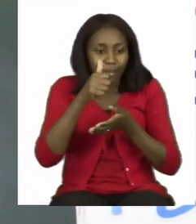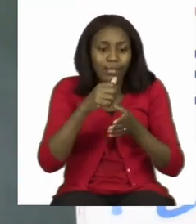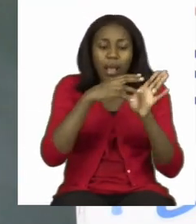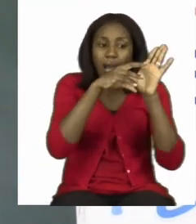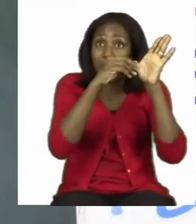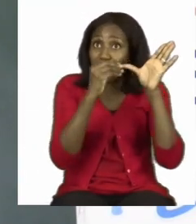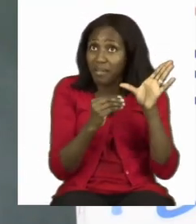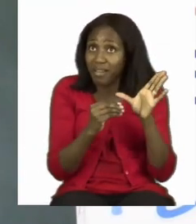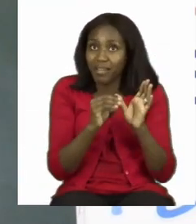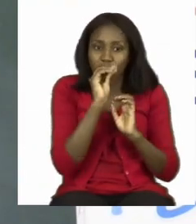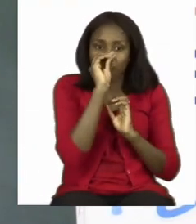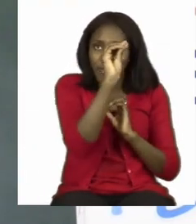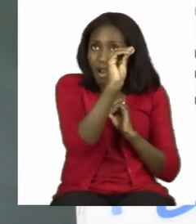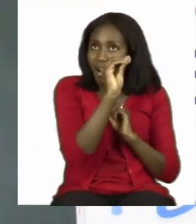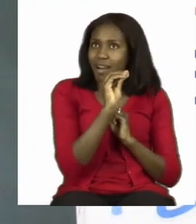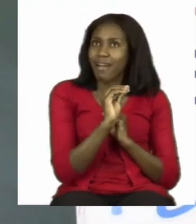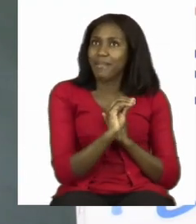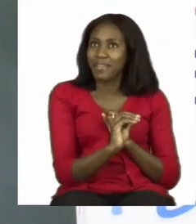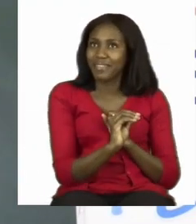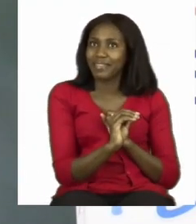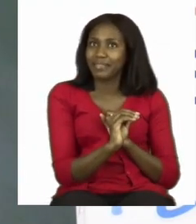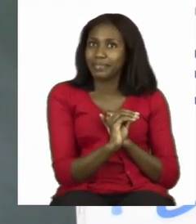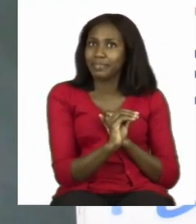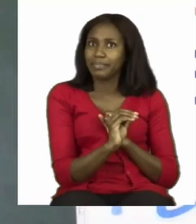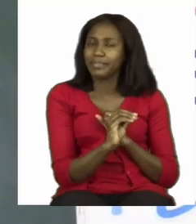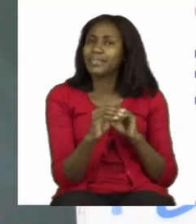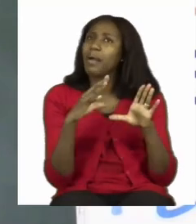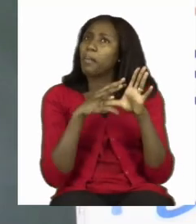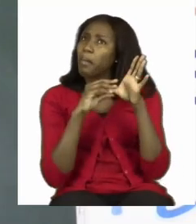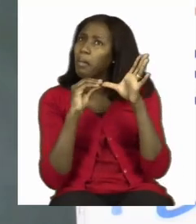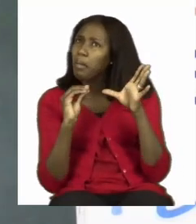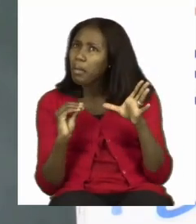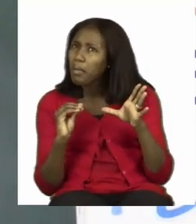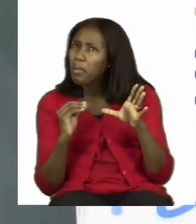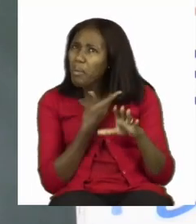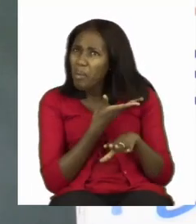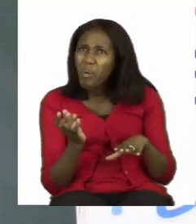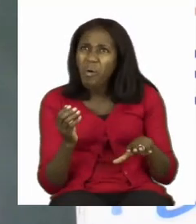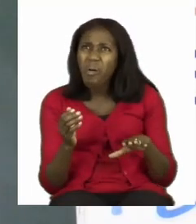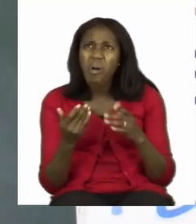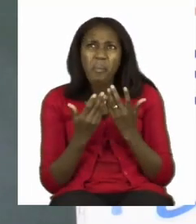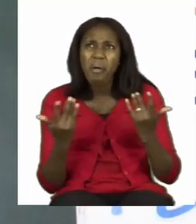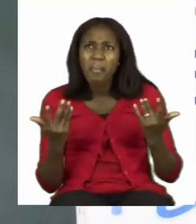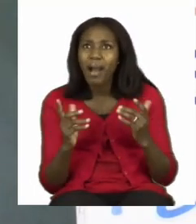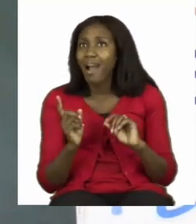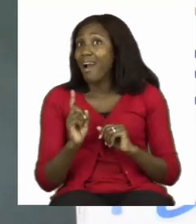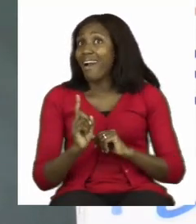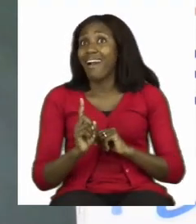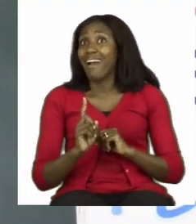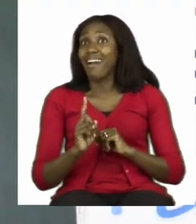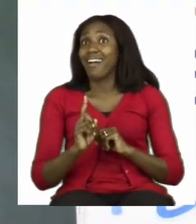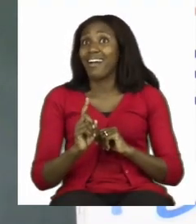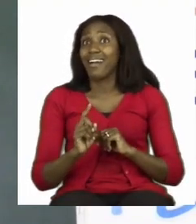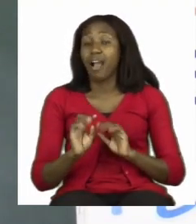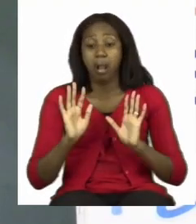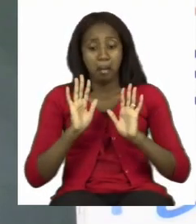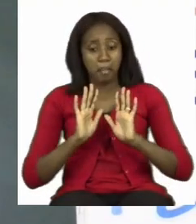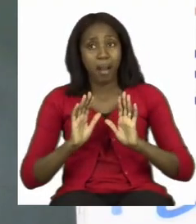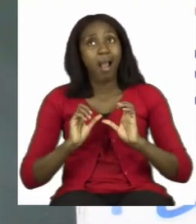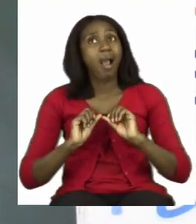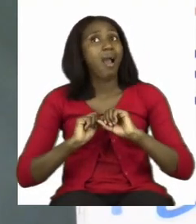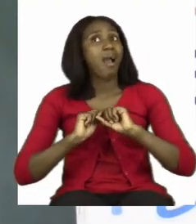as well. Now leaves are not always green like this one. They change colour,